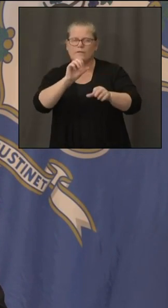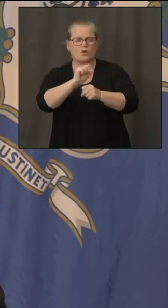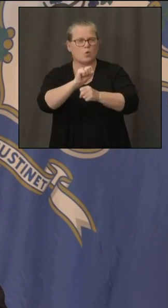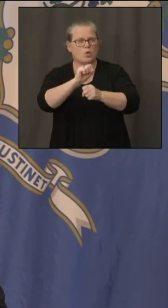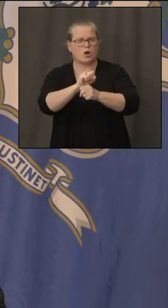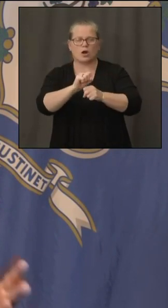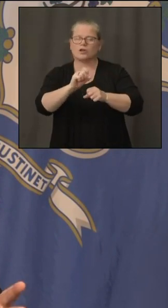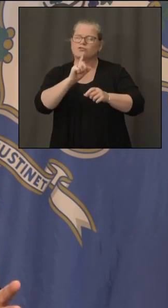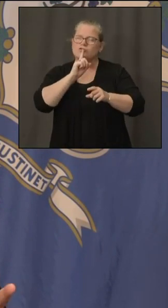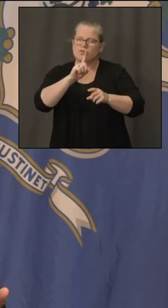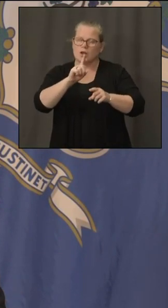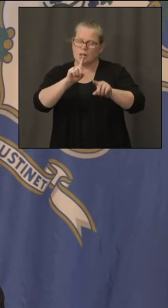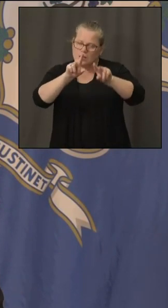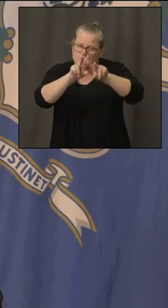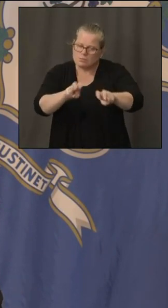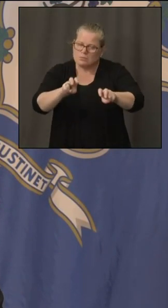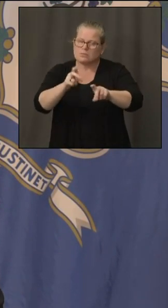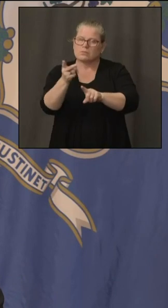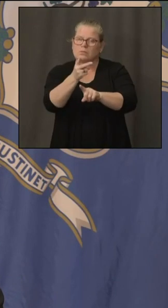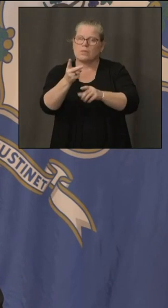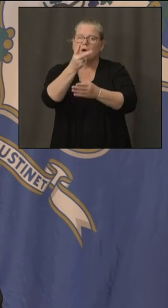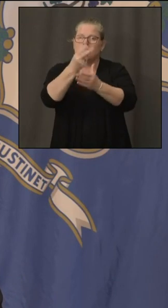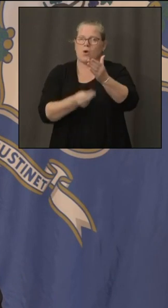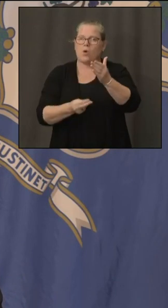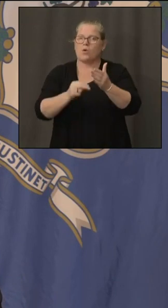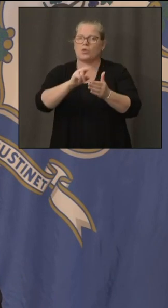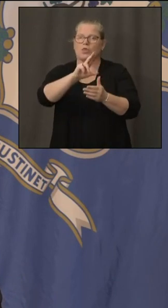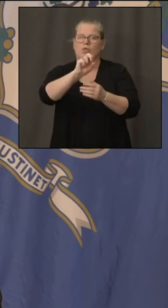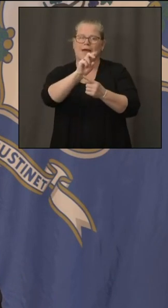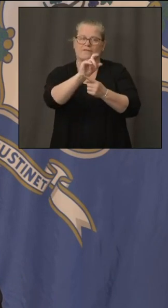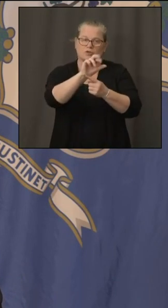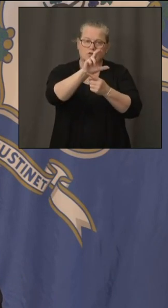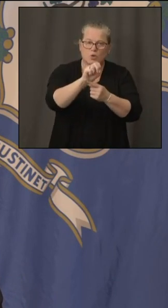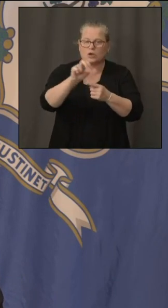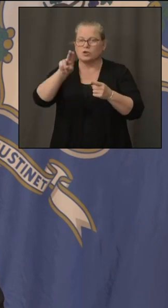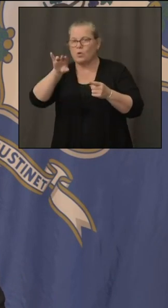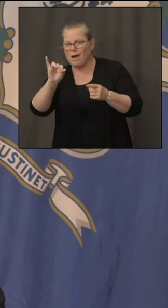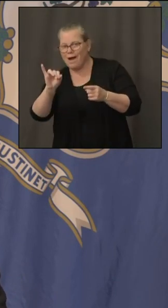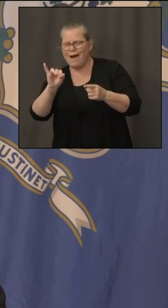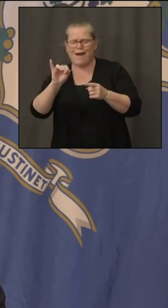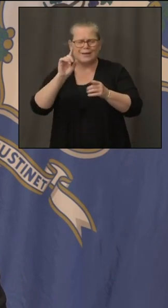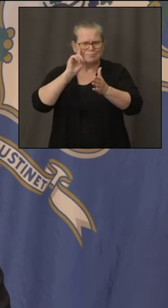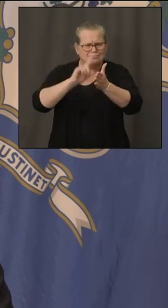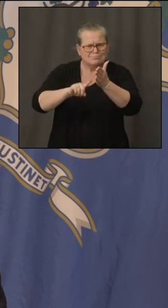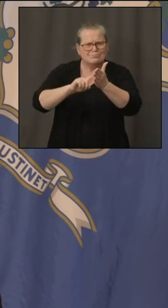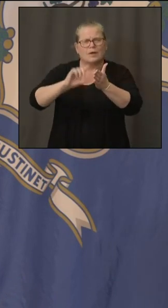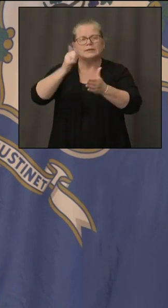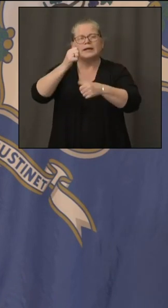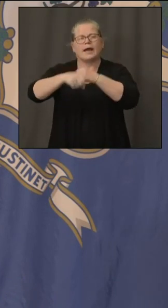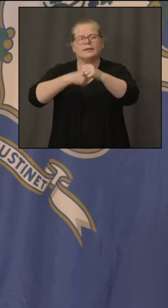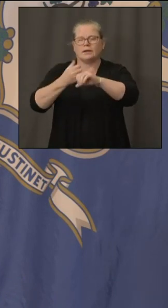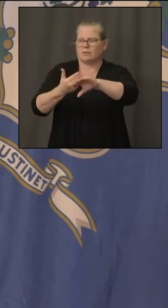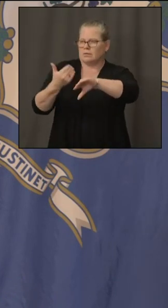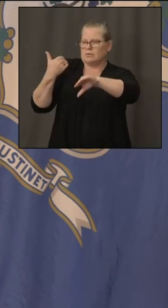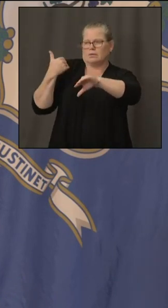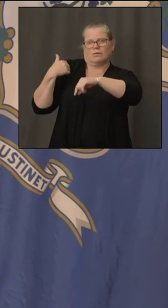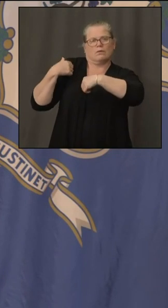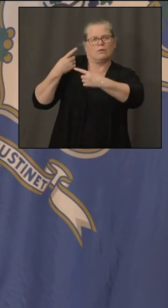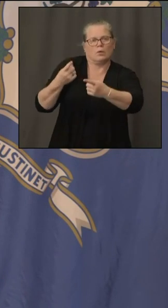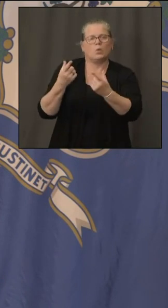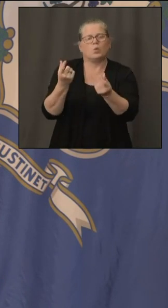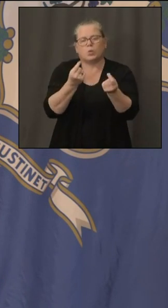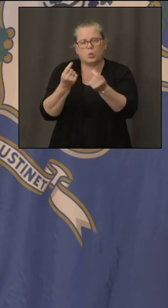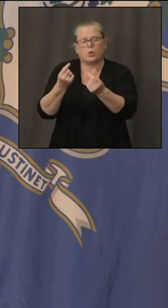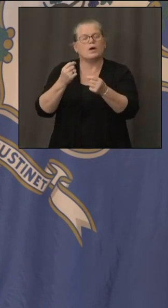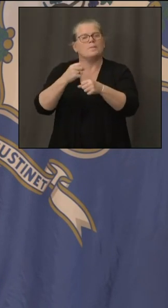see what's transpired over the last 10 years make sure that how that money was appropriately invested taking a look at the rate structure as well i have a